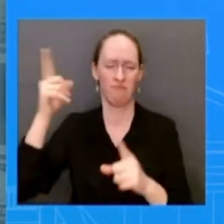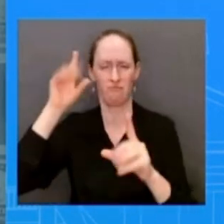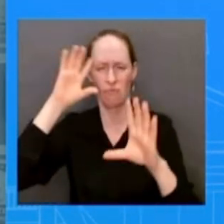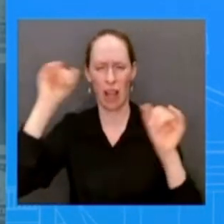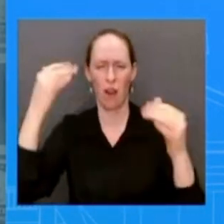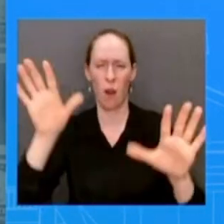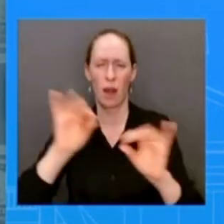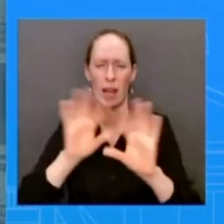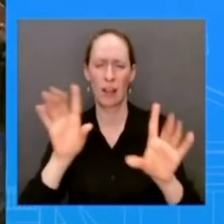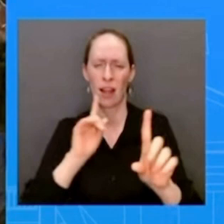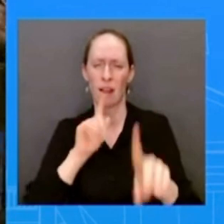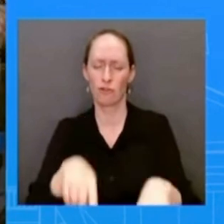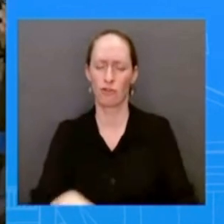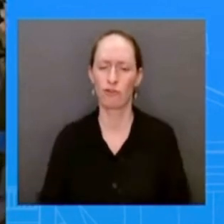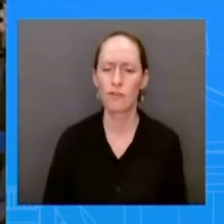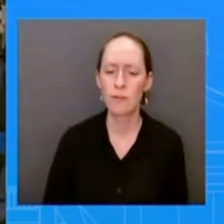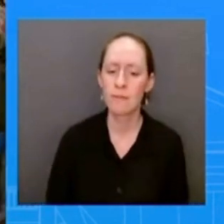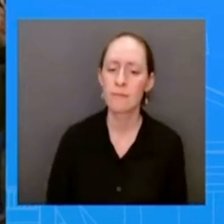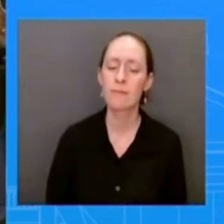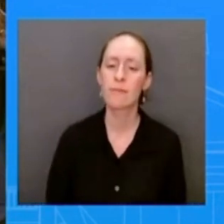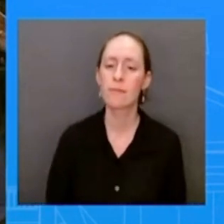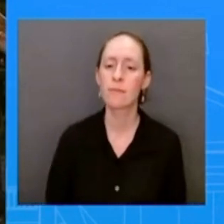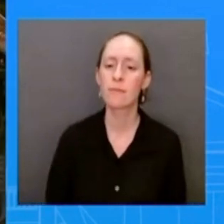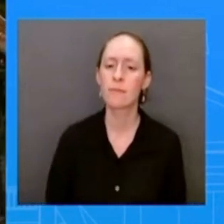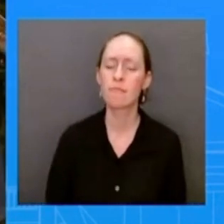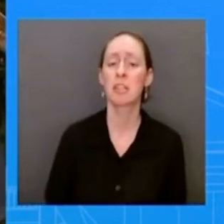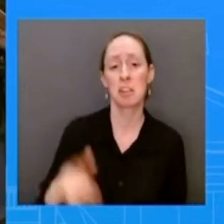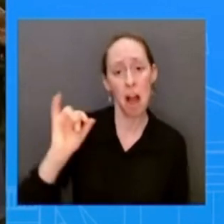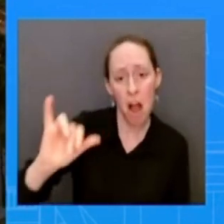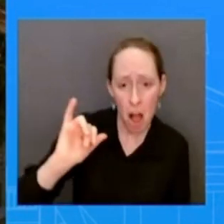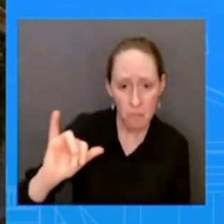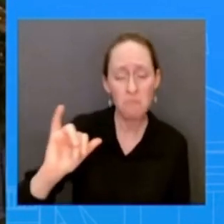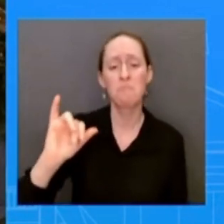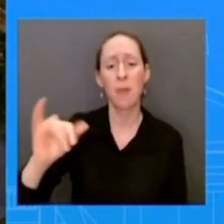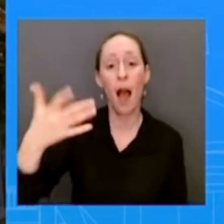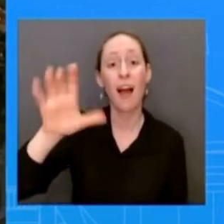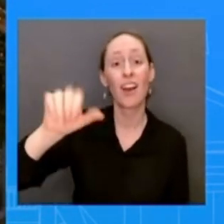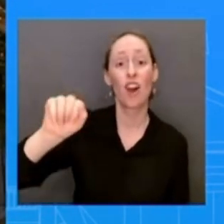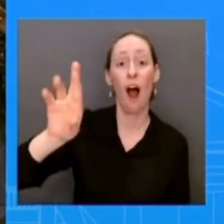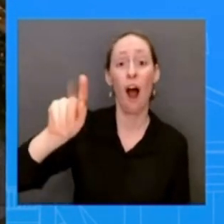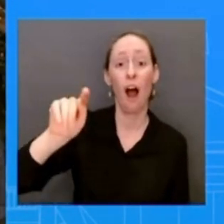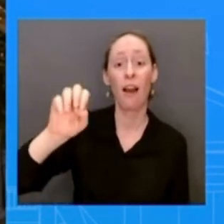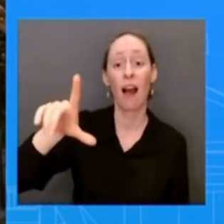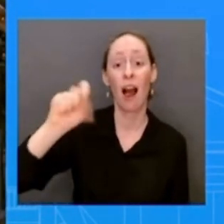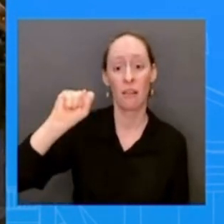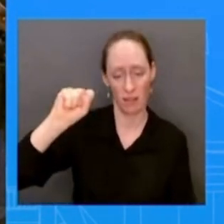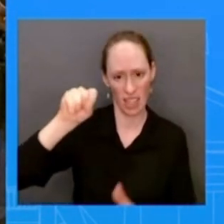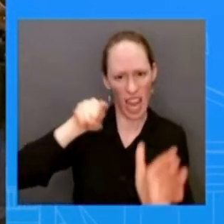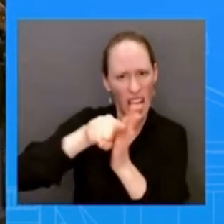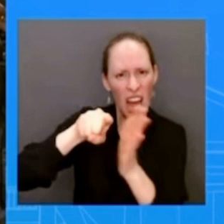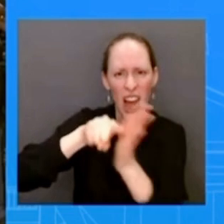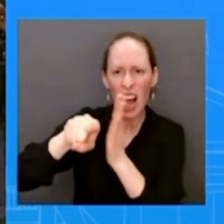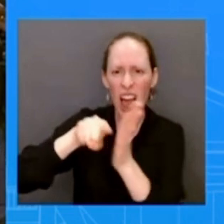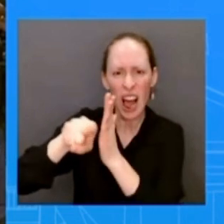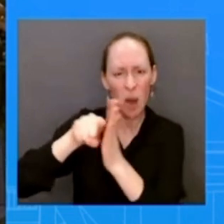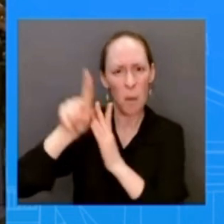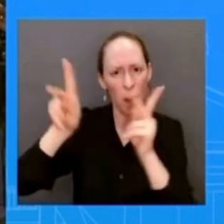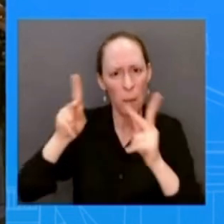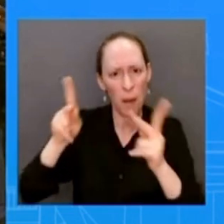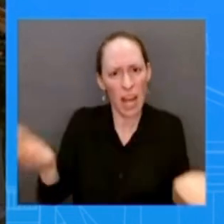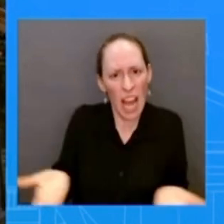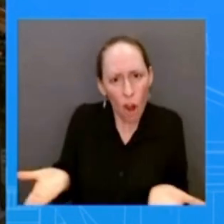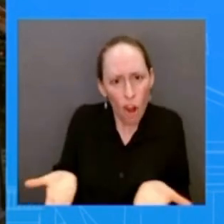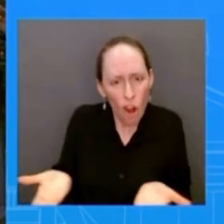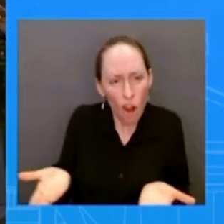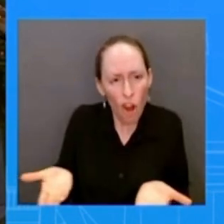so cartels kill americans on this side of the border with drugs and now they're killing americans on the other side of the border with